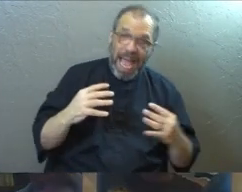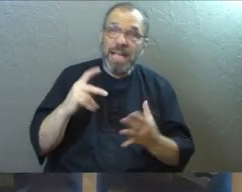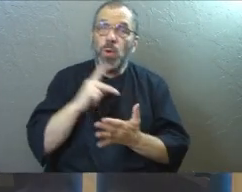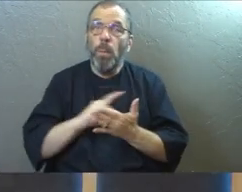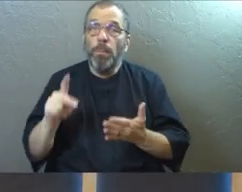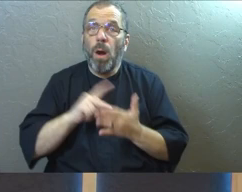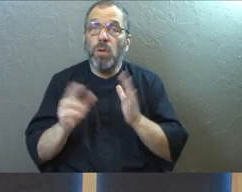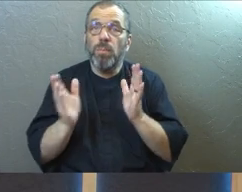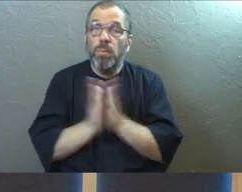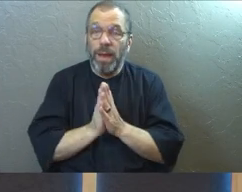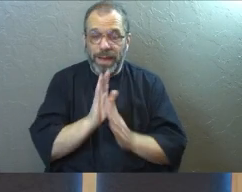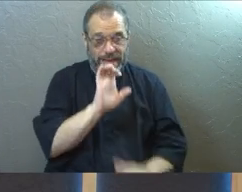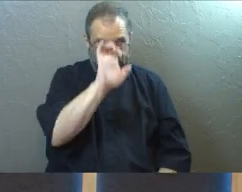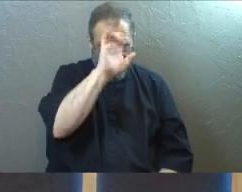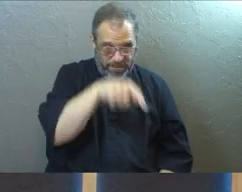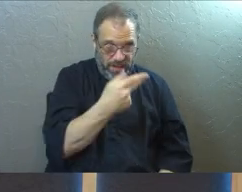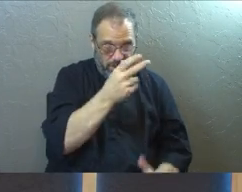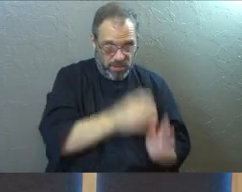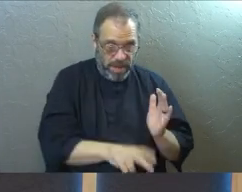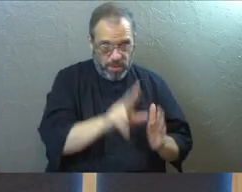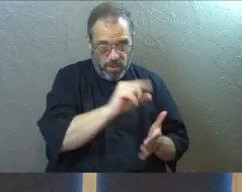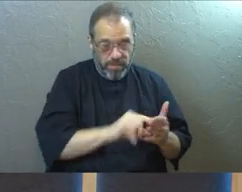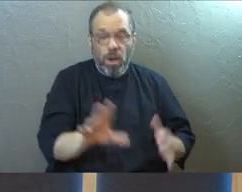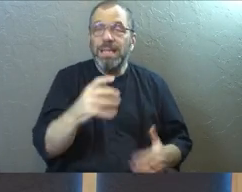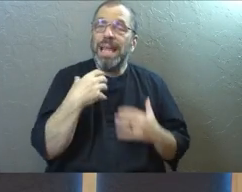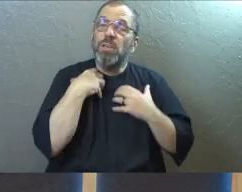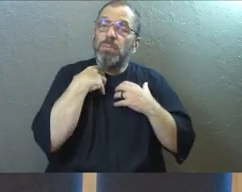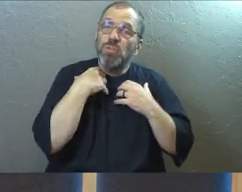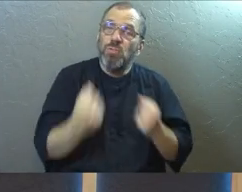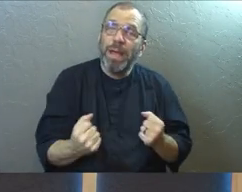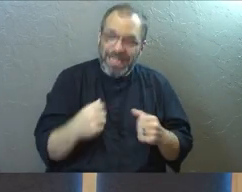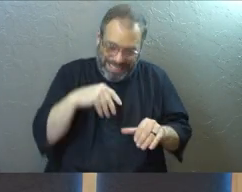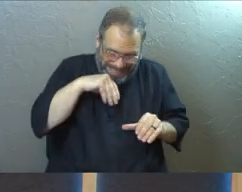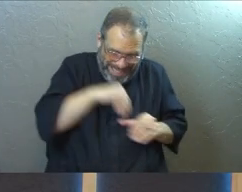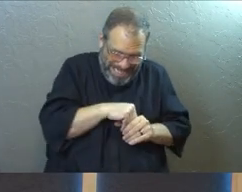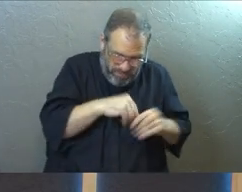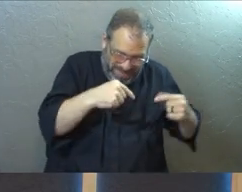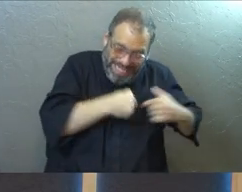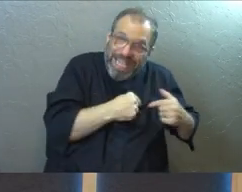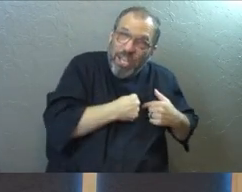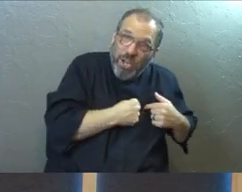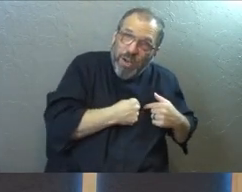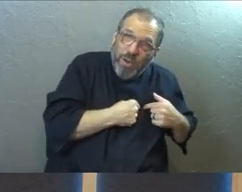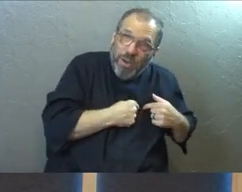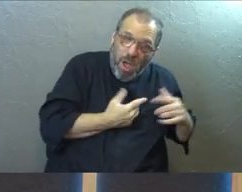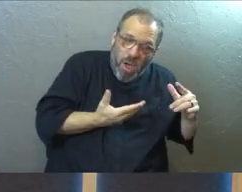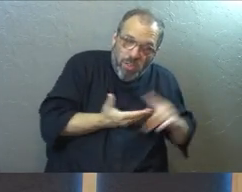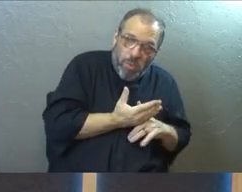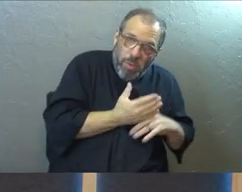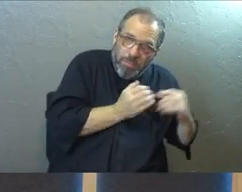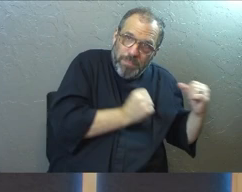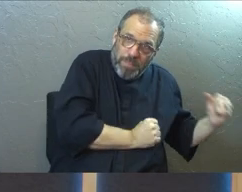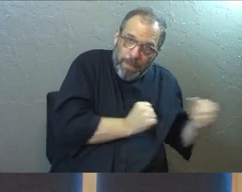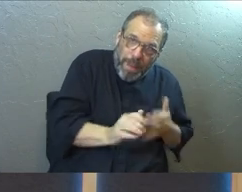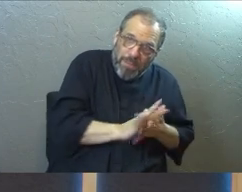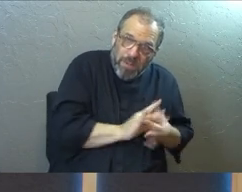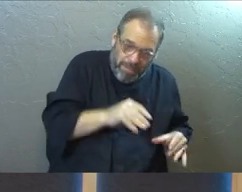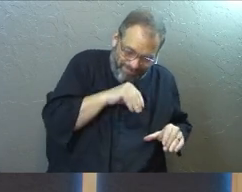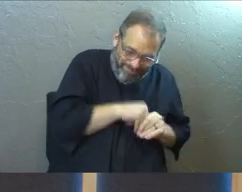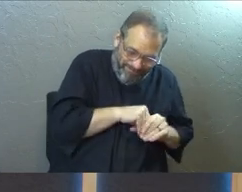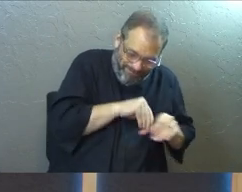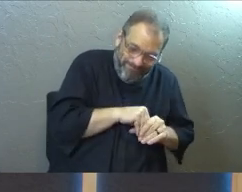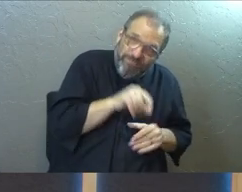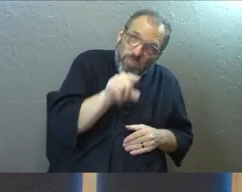Paul's praying for here in Ephesians 3, 4 is that you'd be strengthened in your inner being through the power of the spirit at work